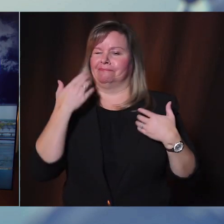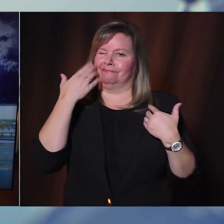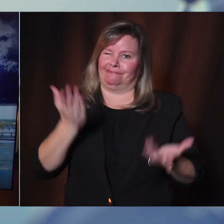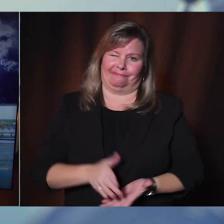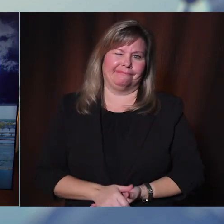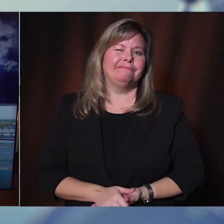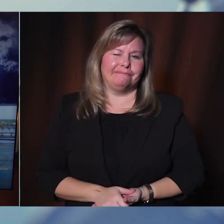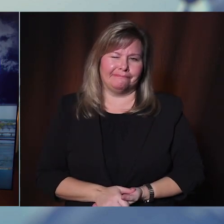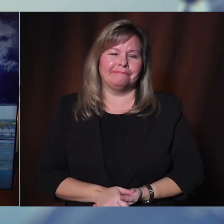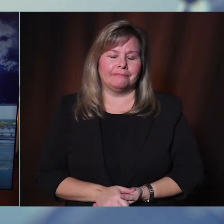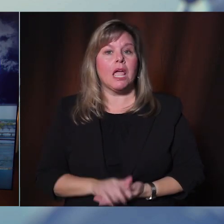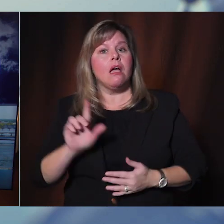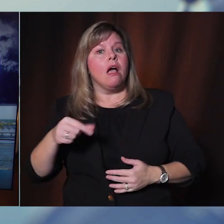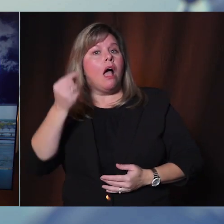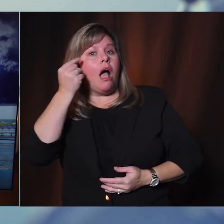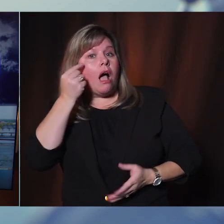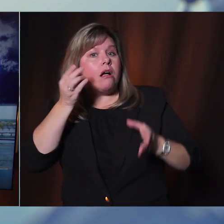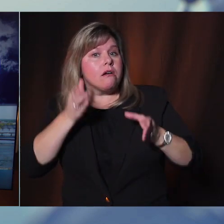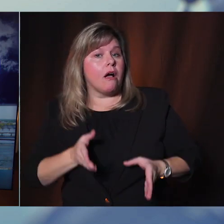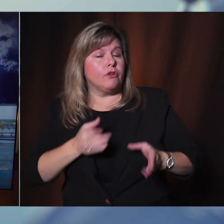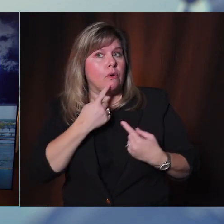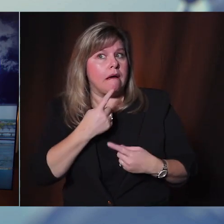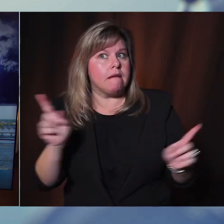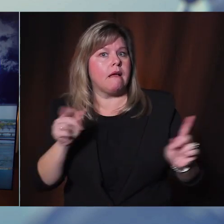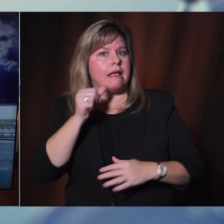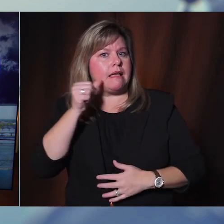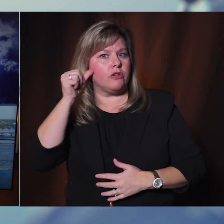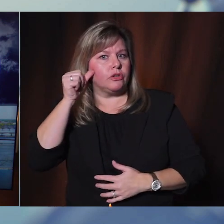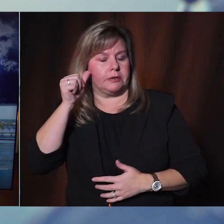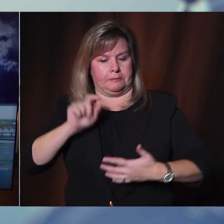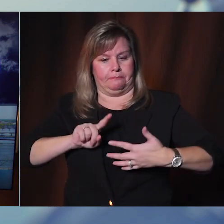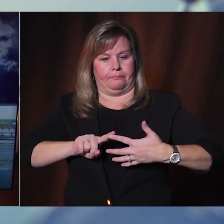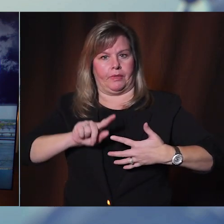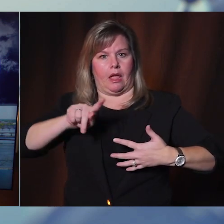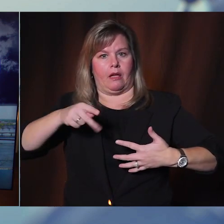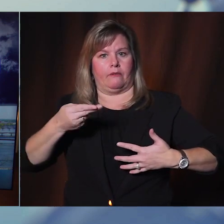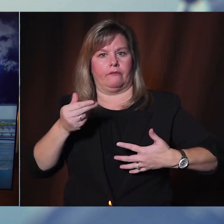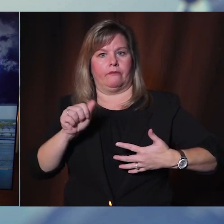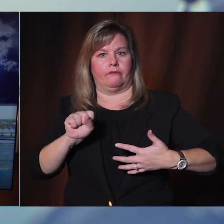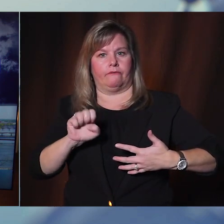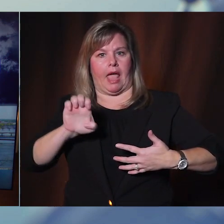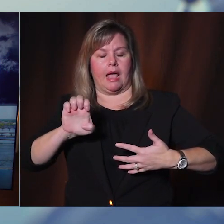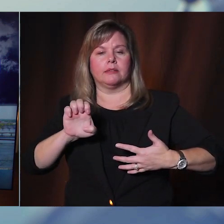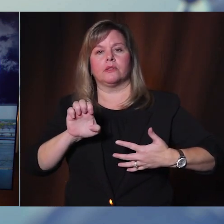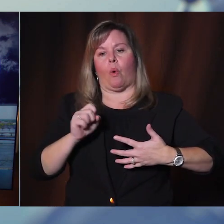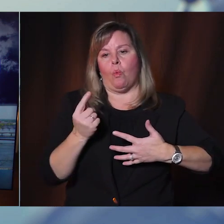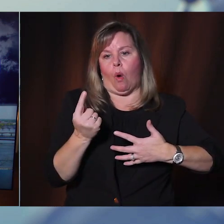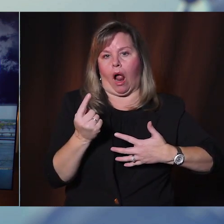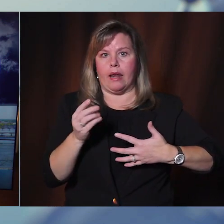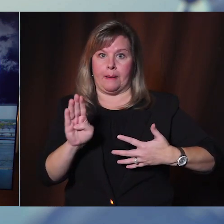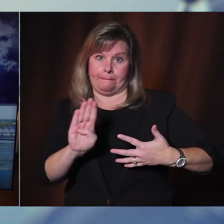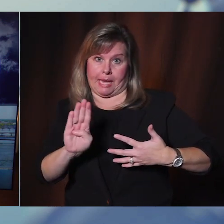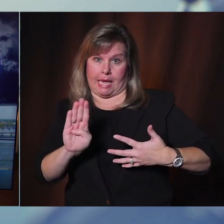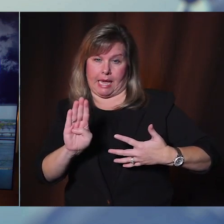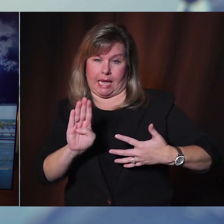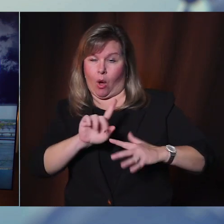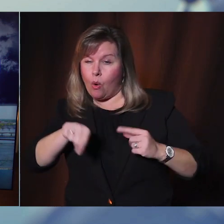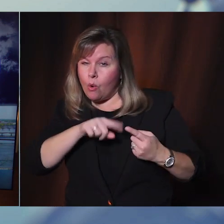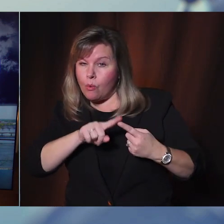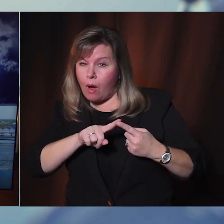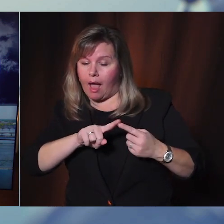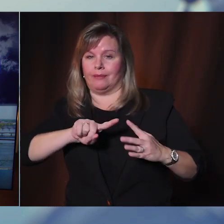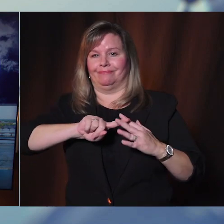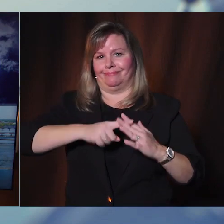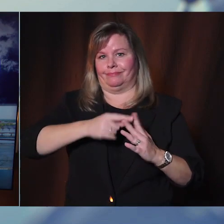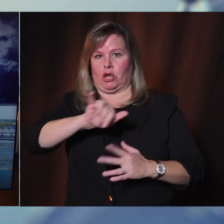As the governor announced yesterday, the state is opening Phase 1B on Monday, January 11th. This phase